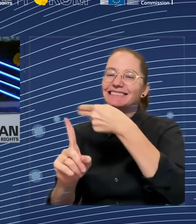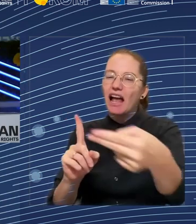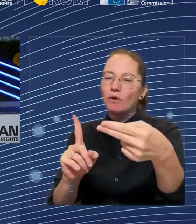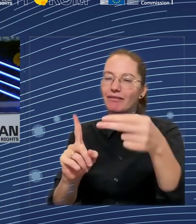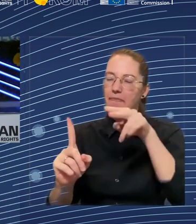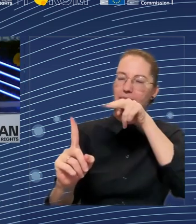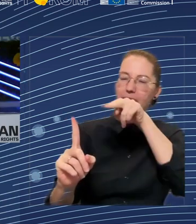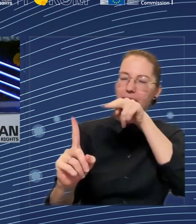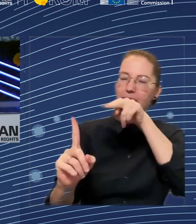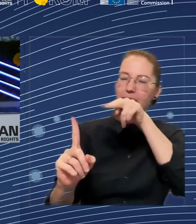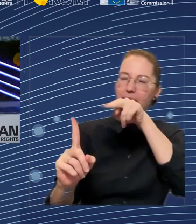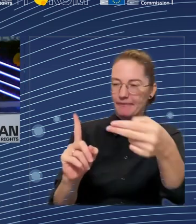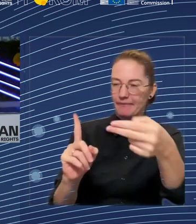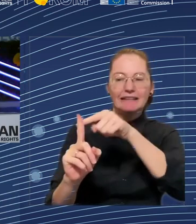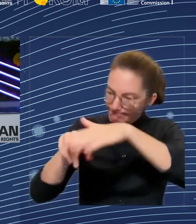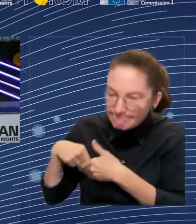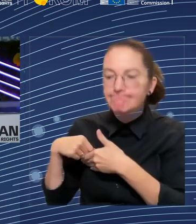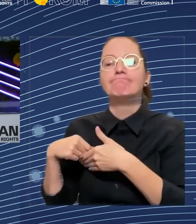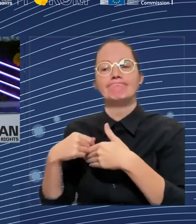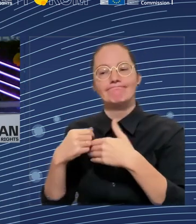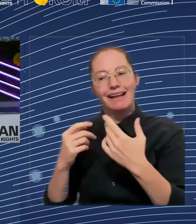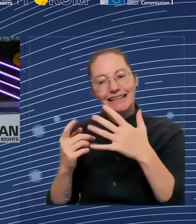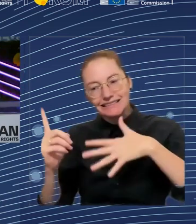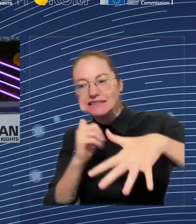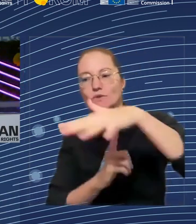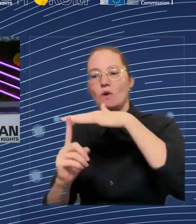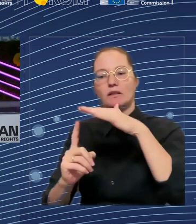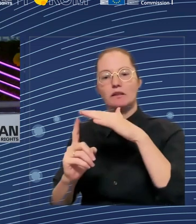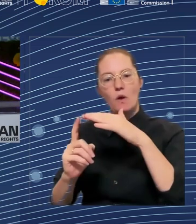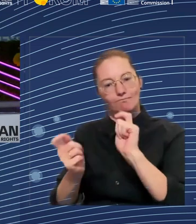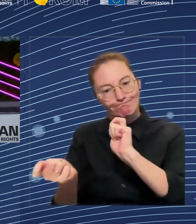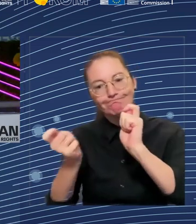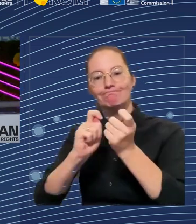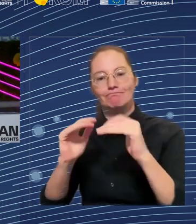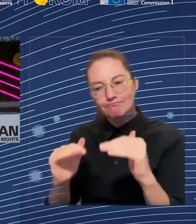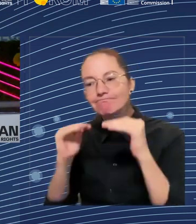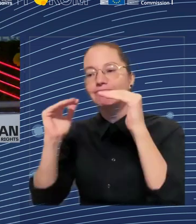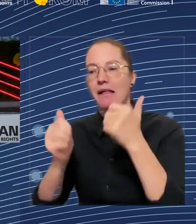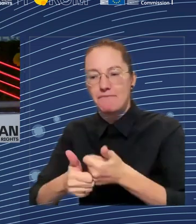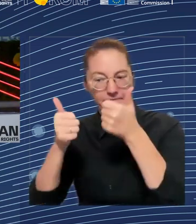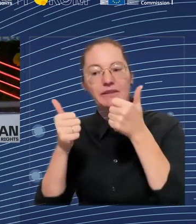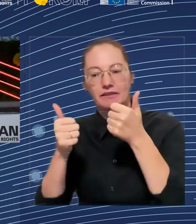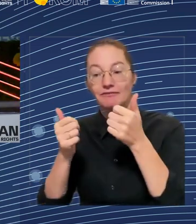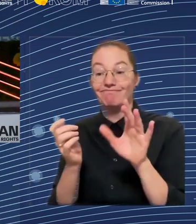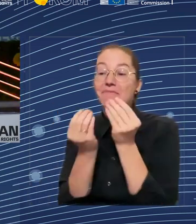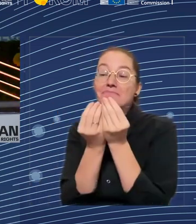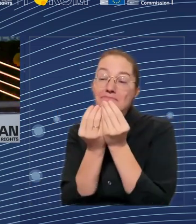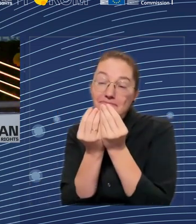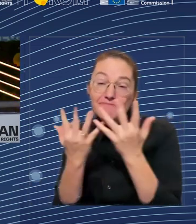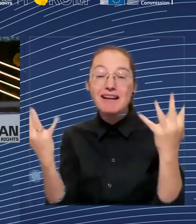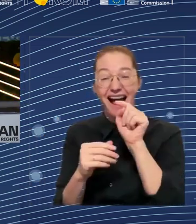here we have actually sectors that are shortage occupations, exactly. And then depending on the sector,